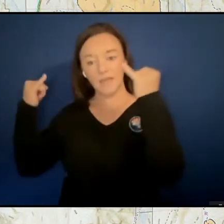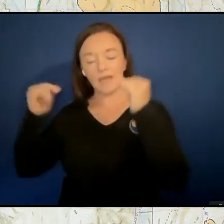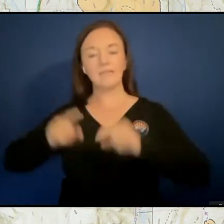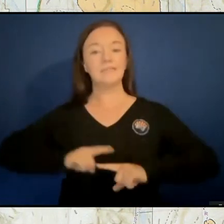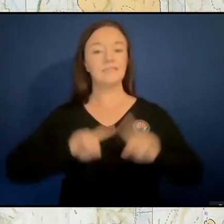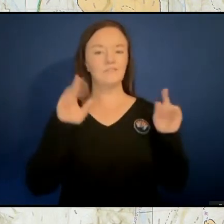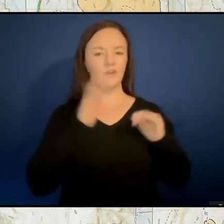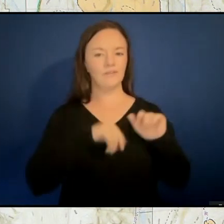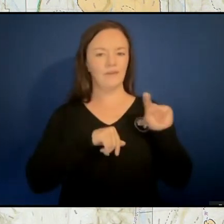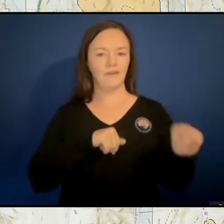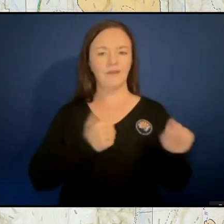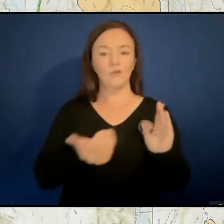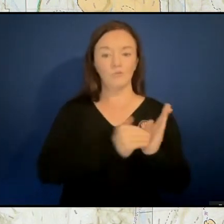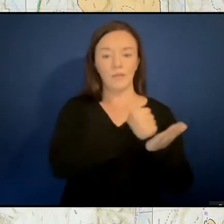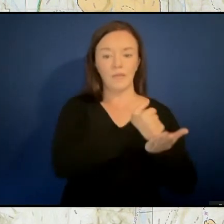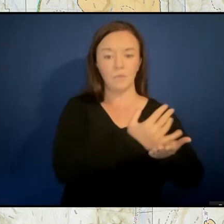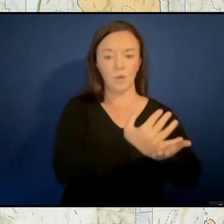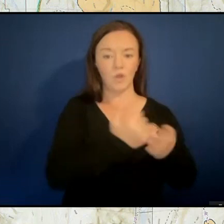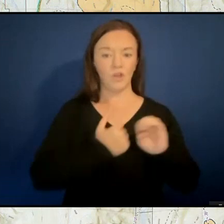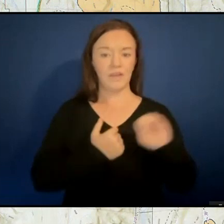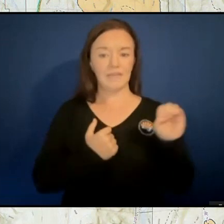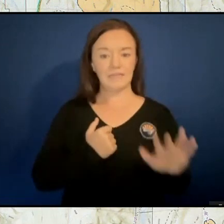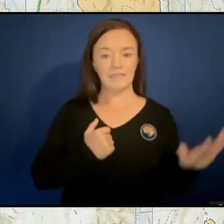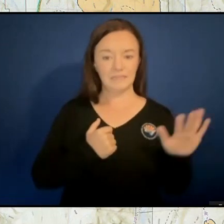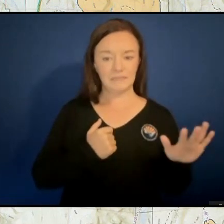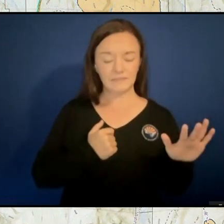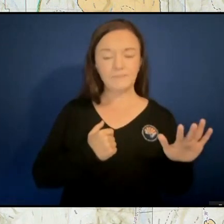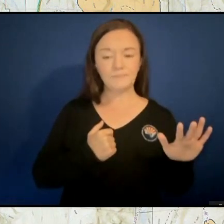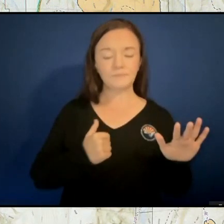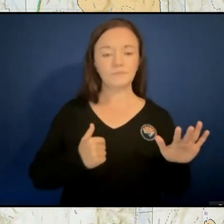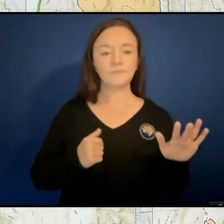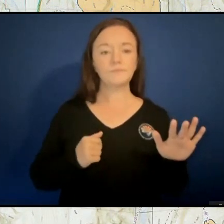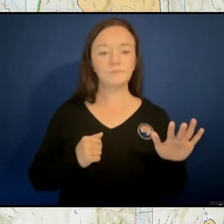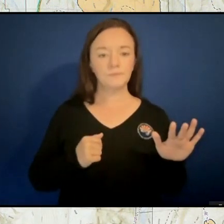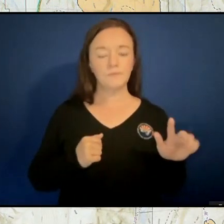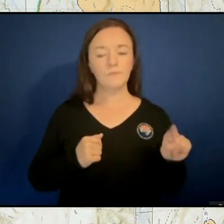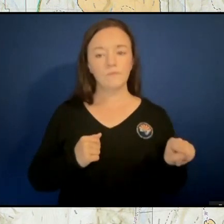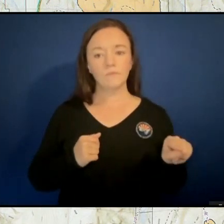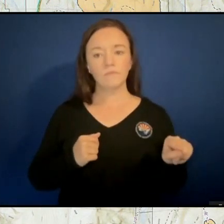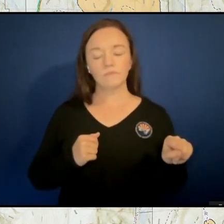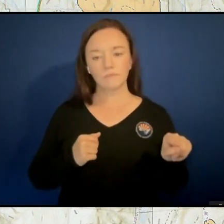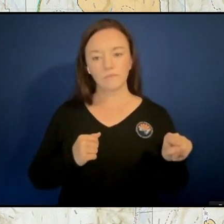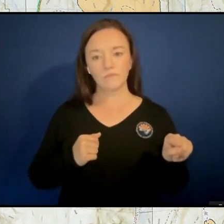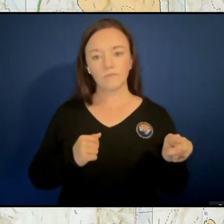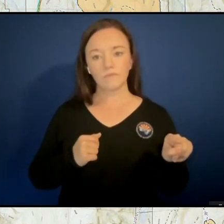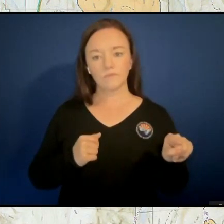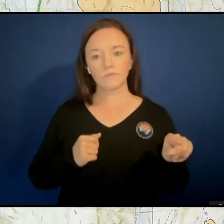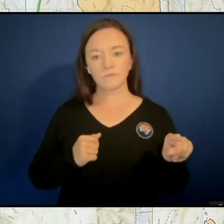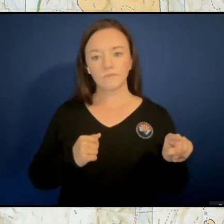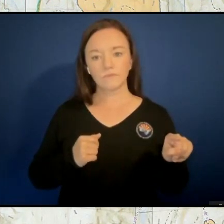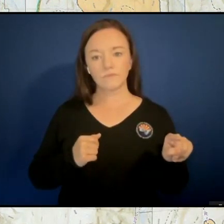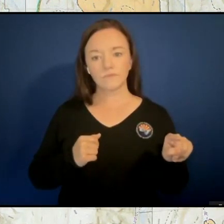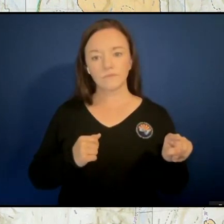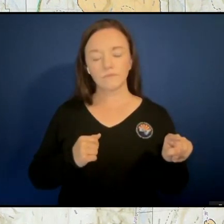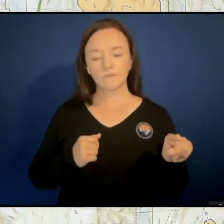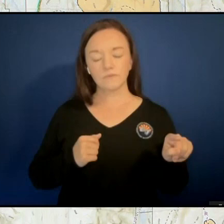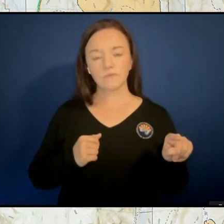there is on the east side, is that you should be, um,